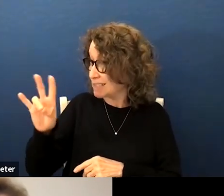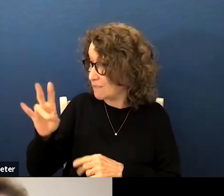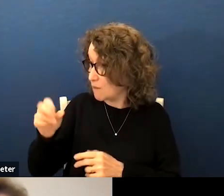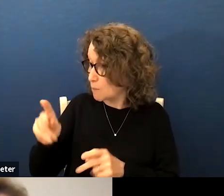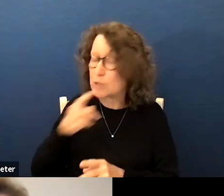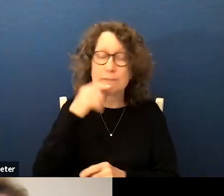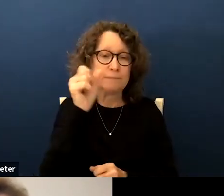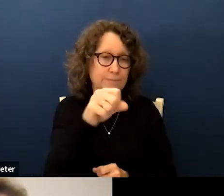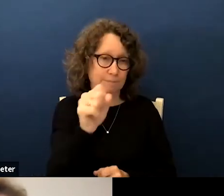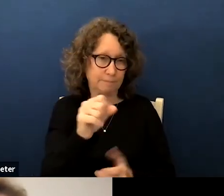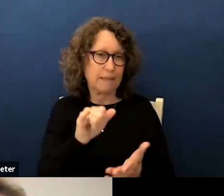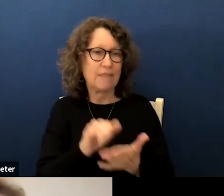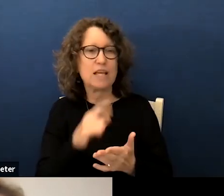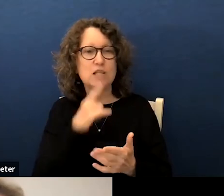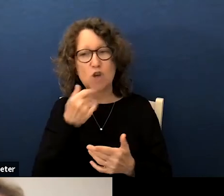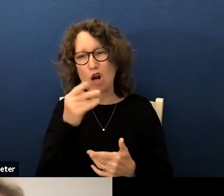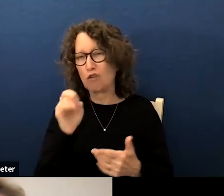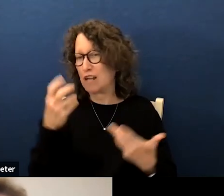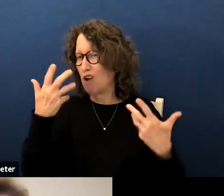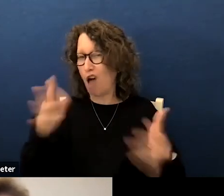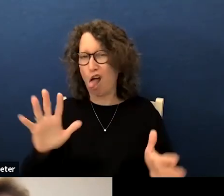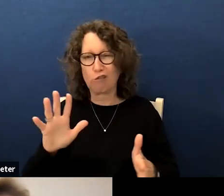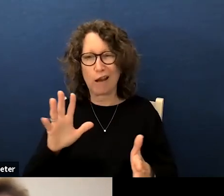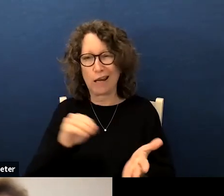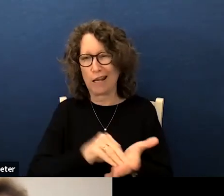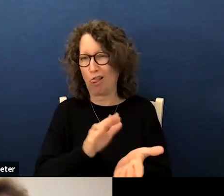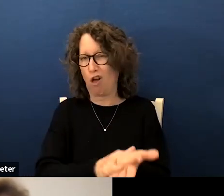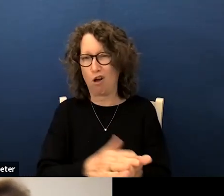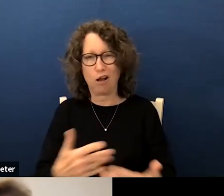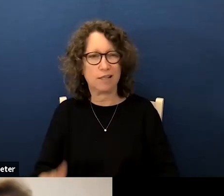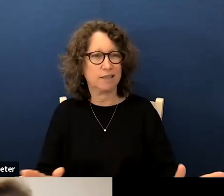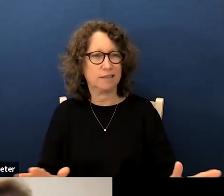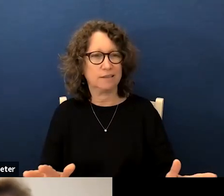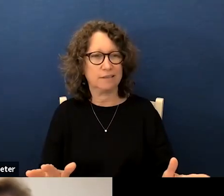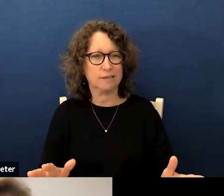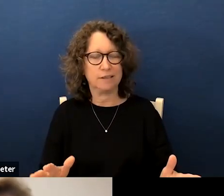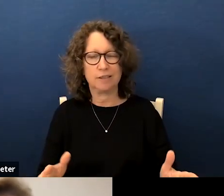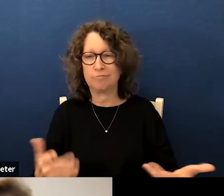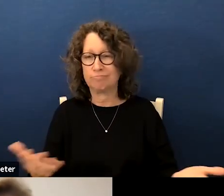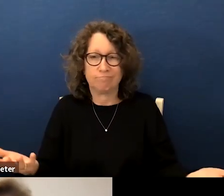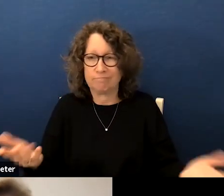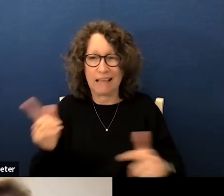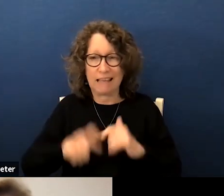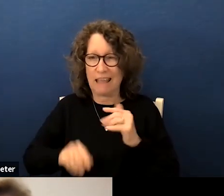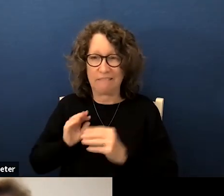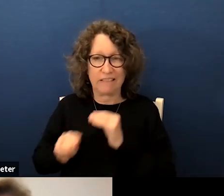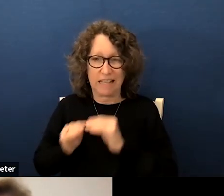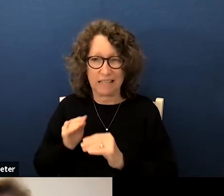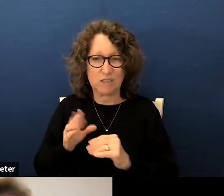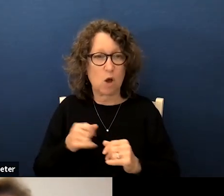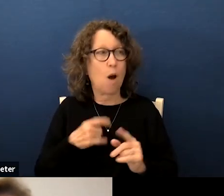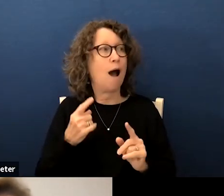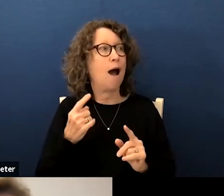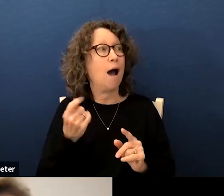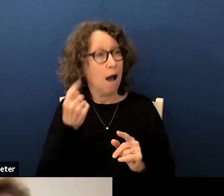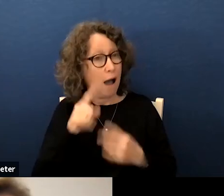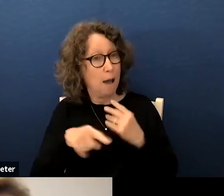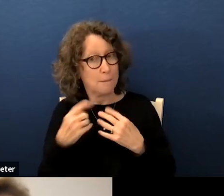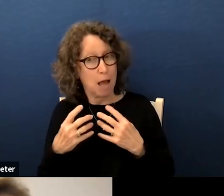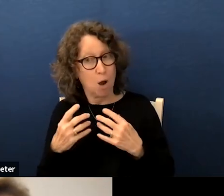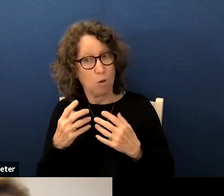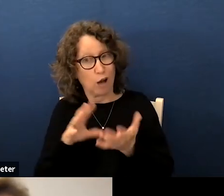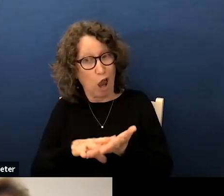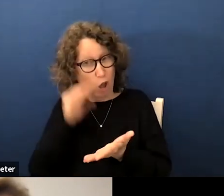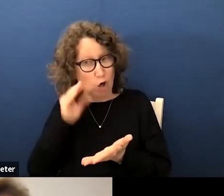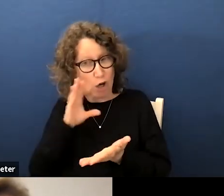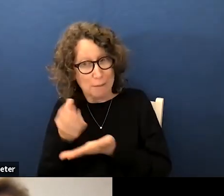these are these are grades that are already logged yeah that are kind of in the rear view mirror but yeah so i hear your question being about recovering the learning